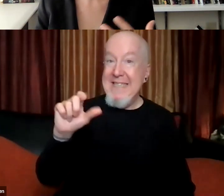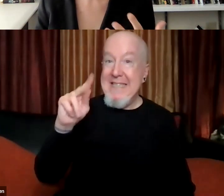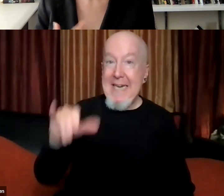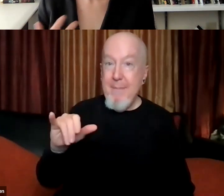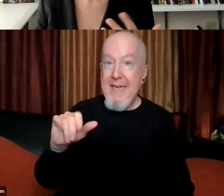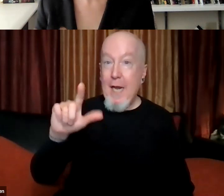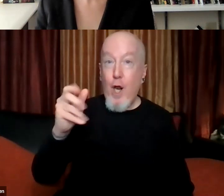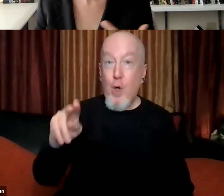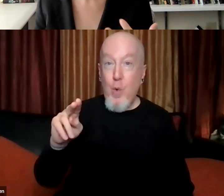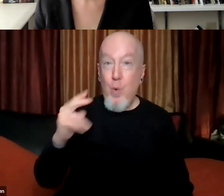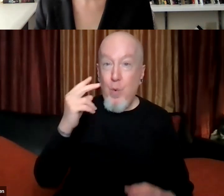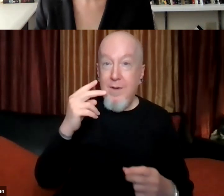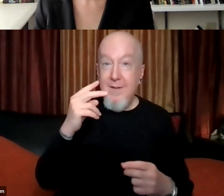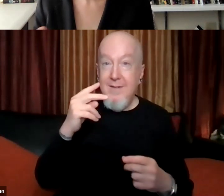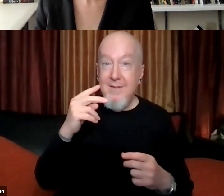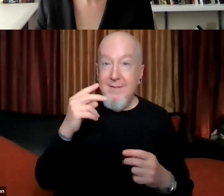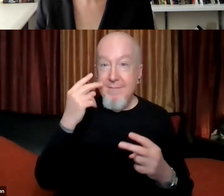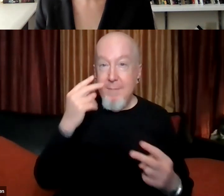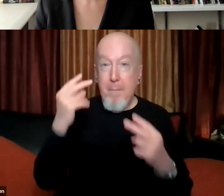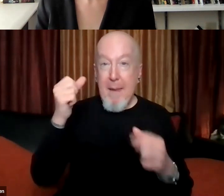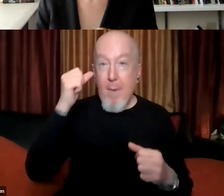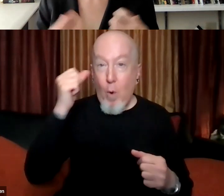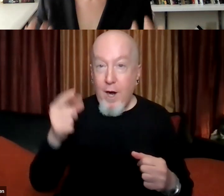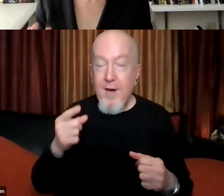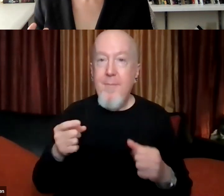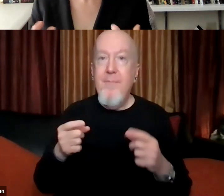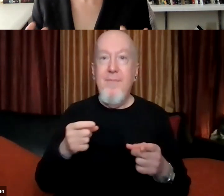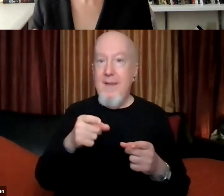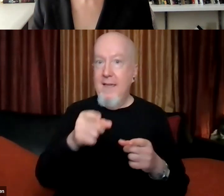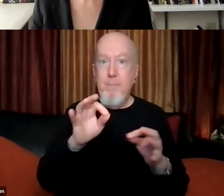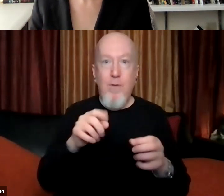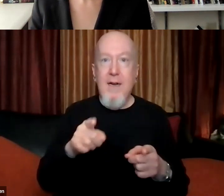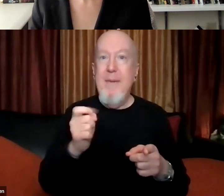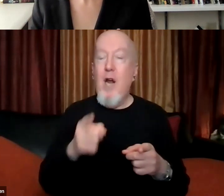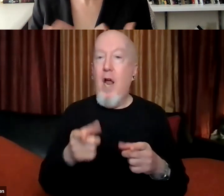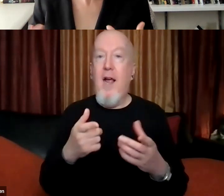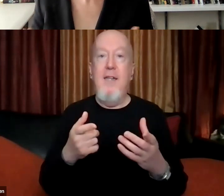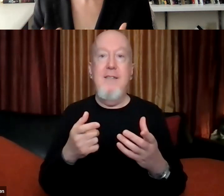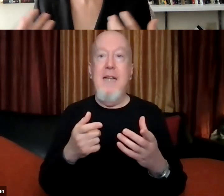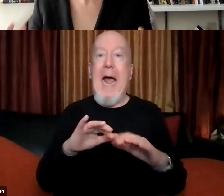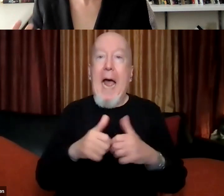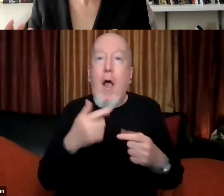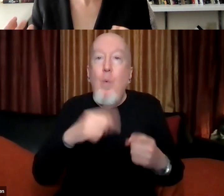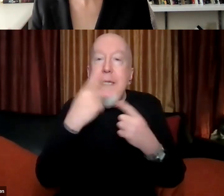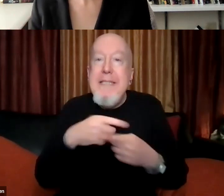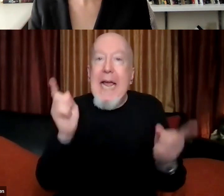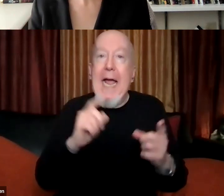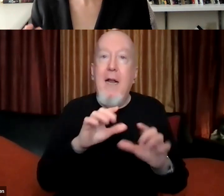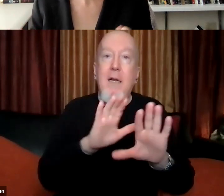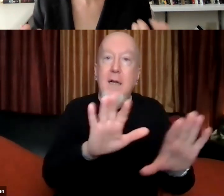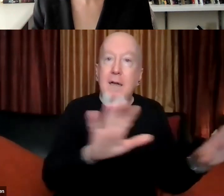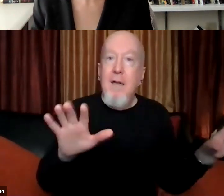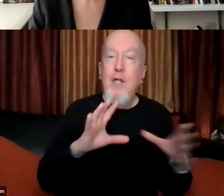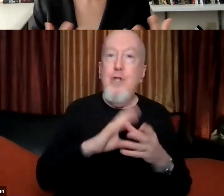insisting that the ways we're going to tell those stories are going to be multiple. They might be figurative in some instances, instances, representative and,